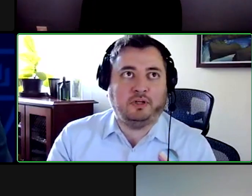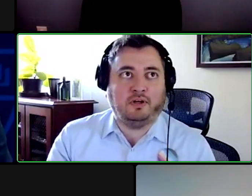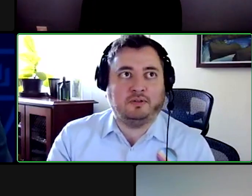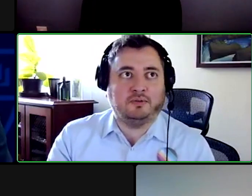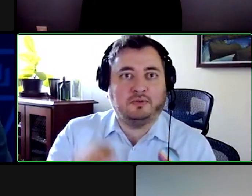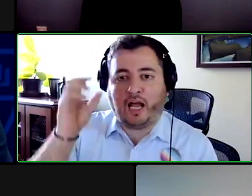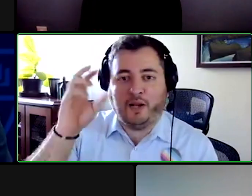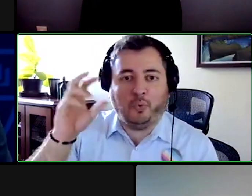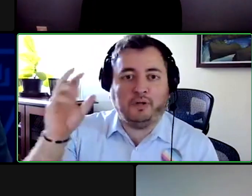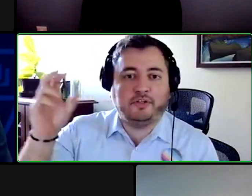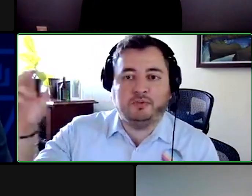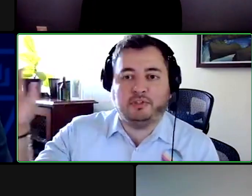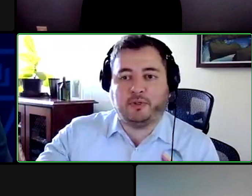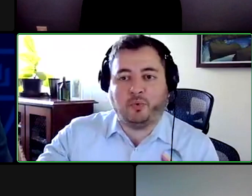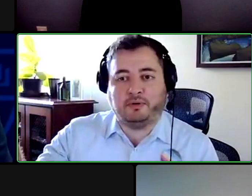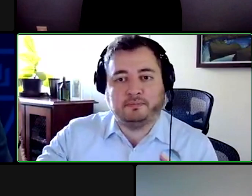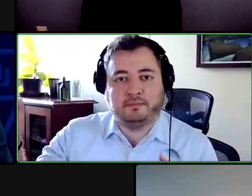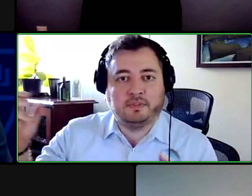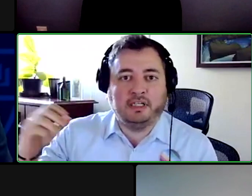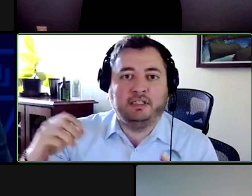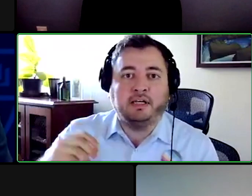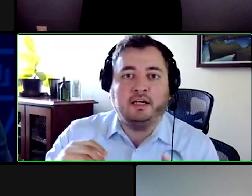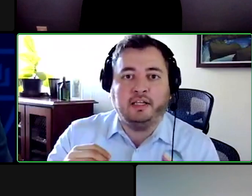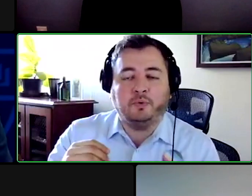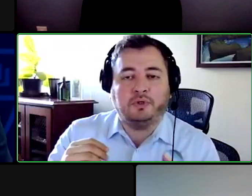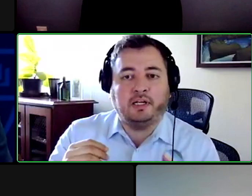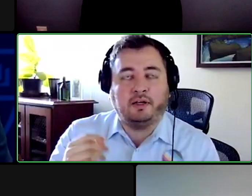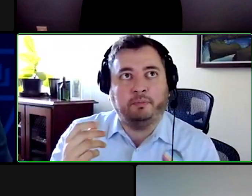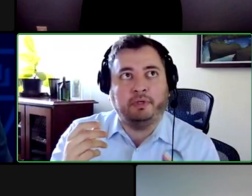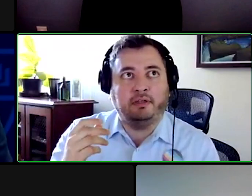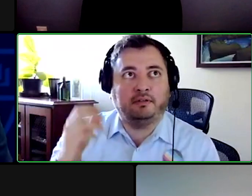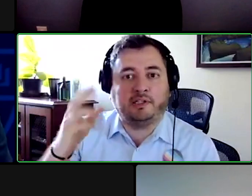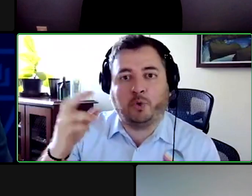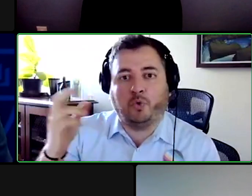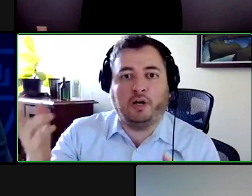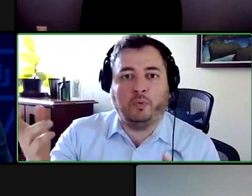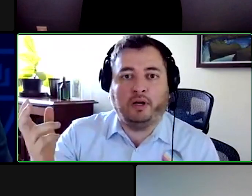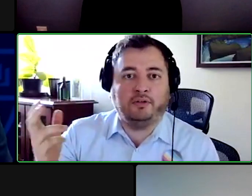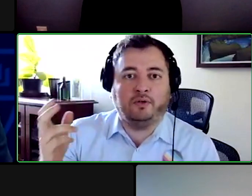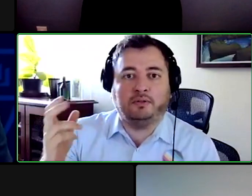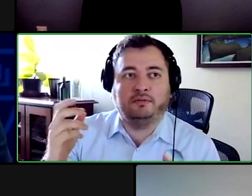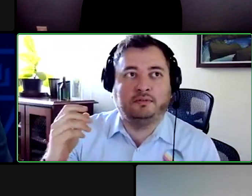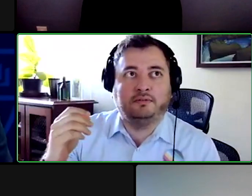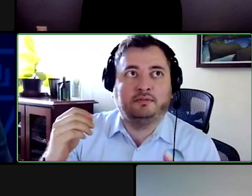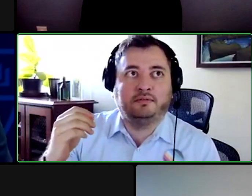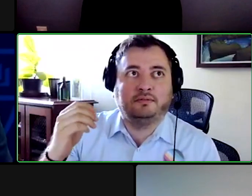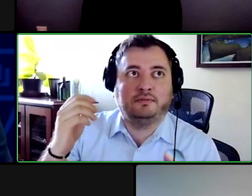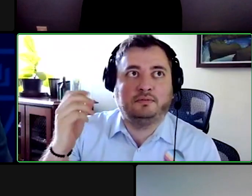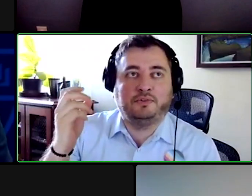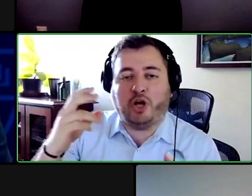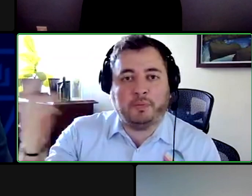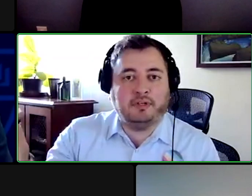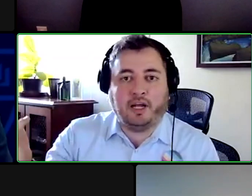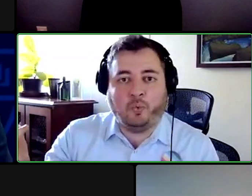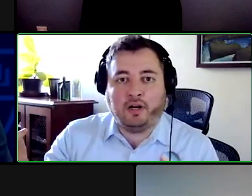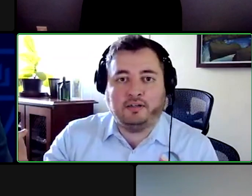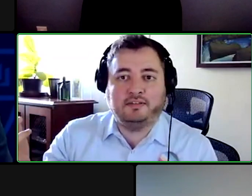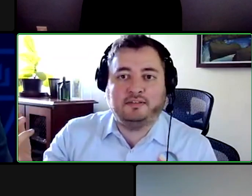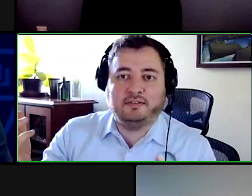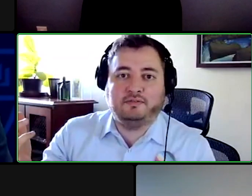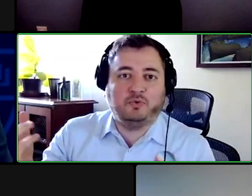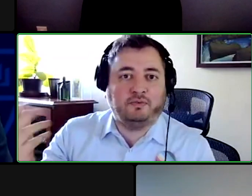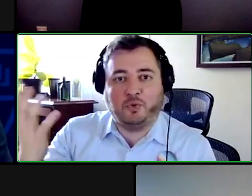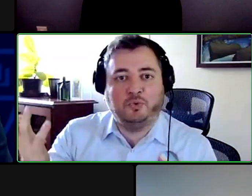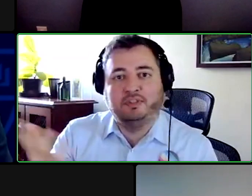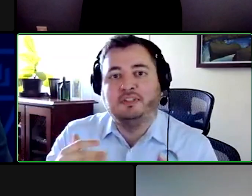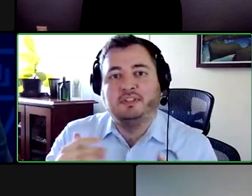talk it please i went to the store in sign language it can be the store i went or shopping i went